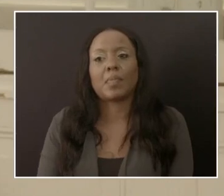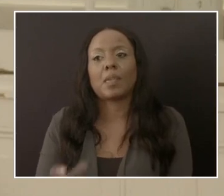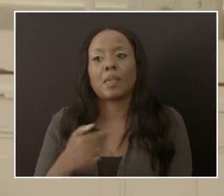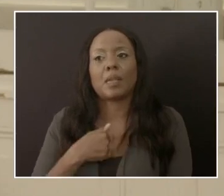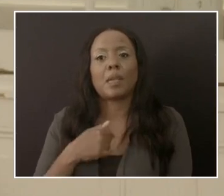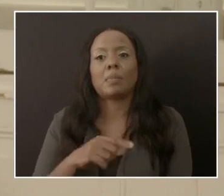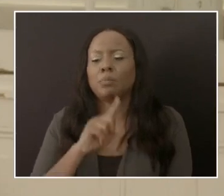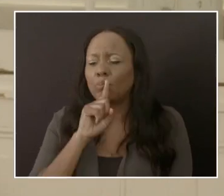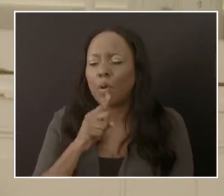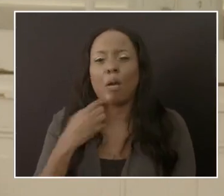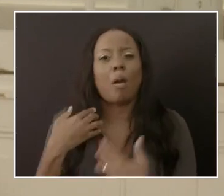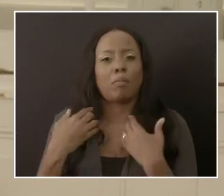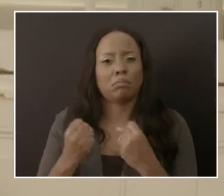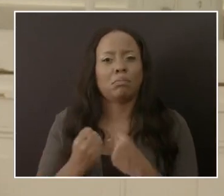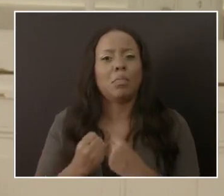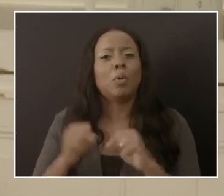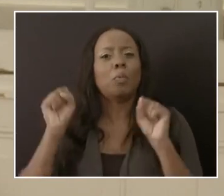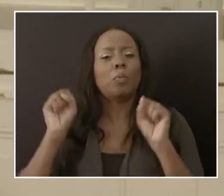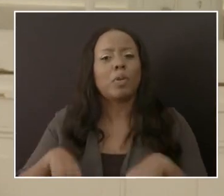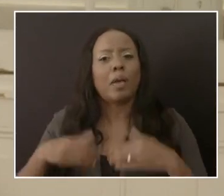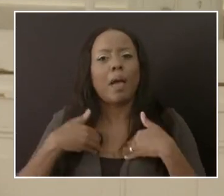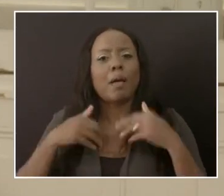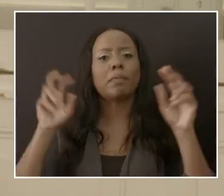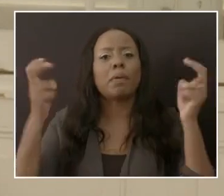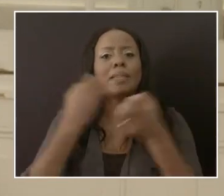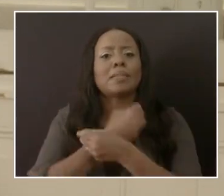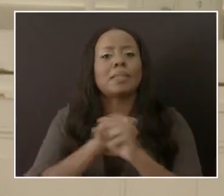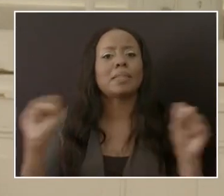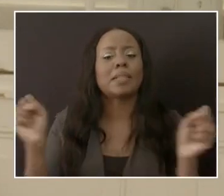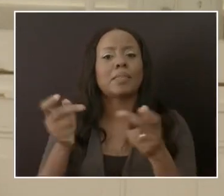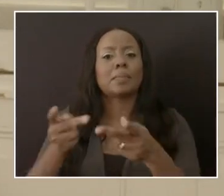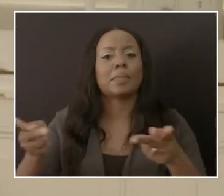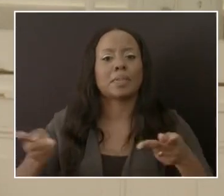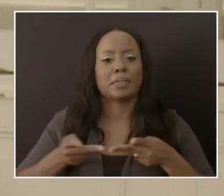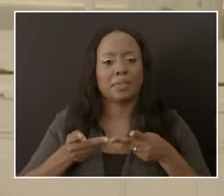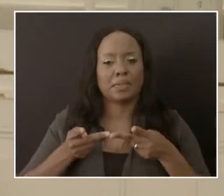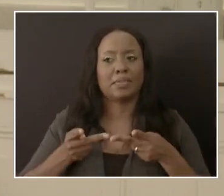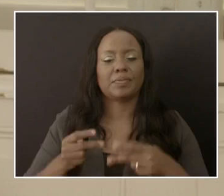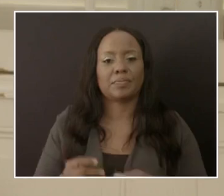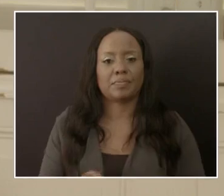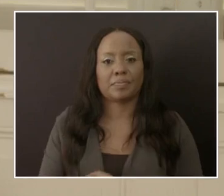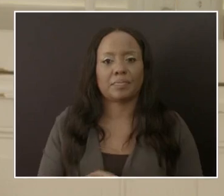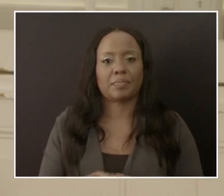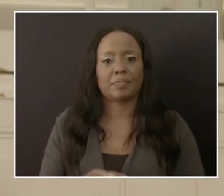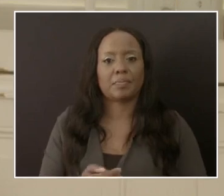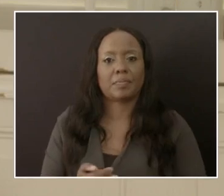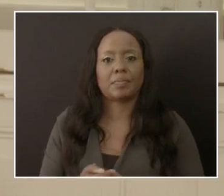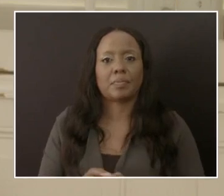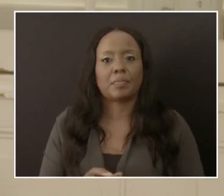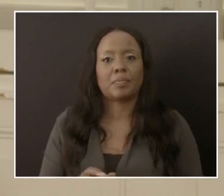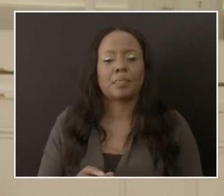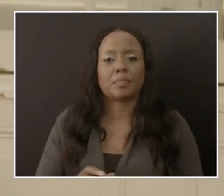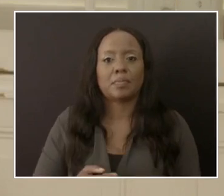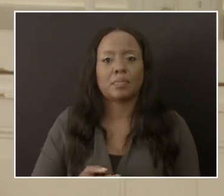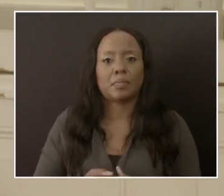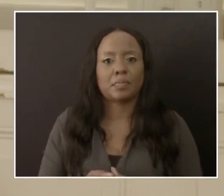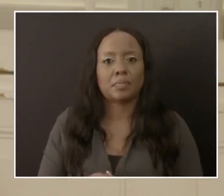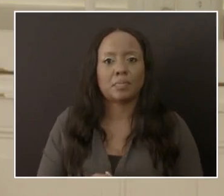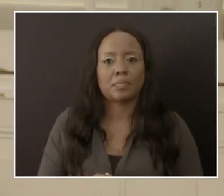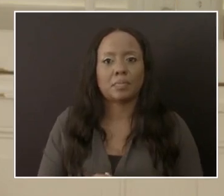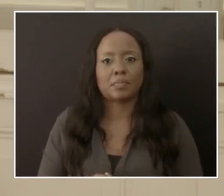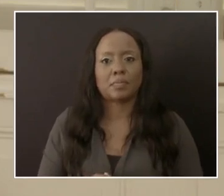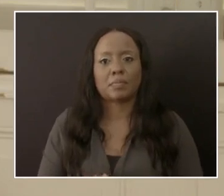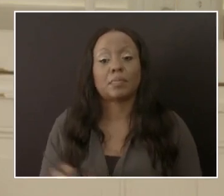but persons need to know that if you're going to say that a place is